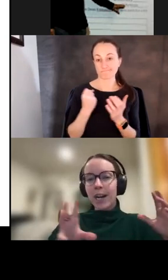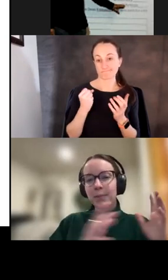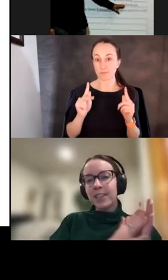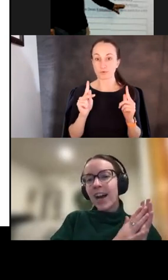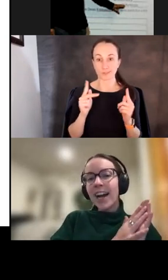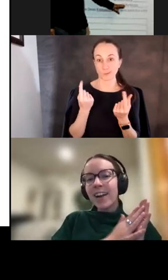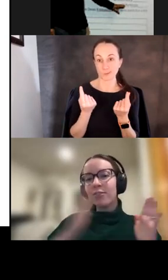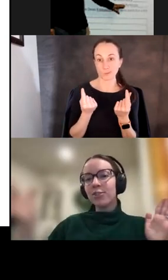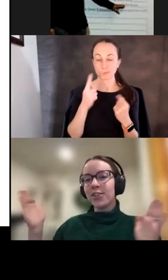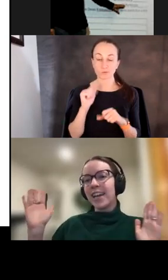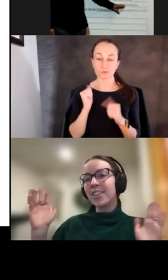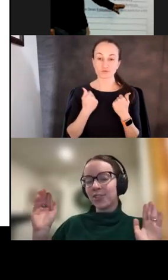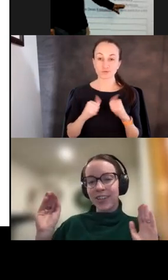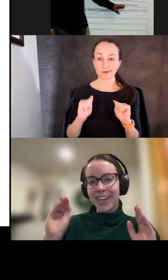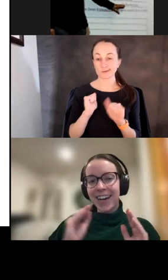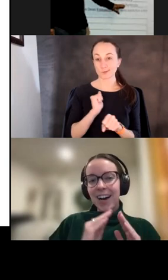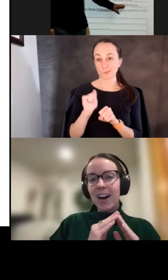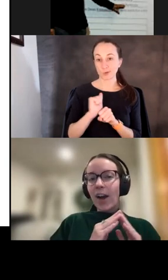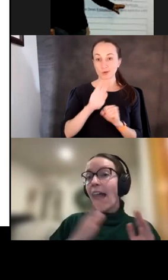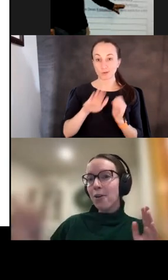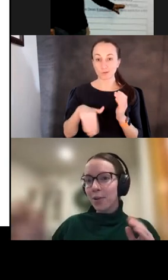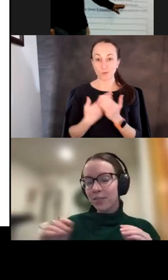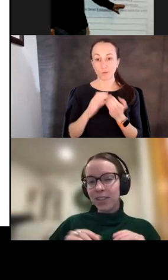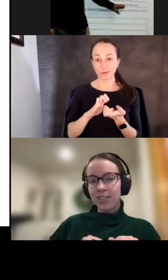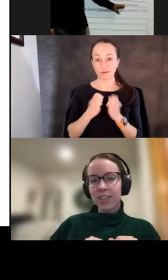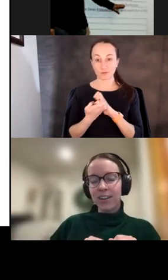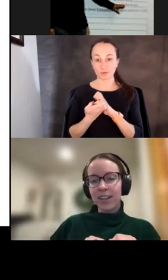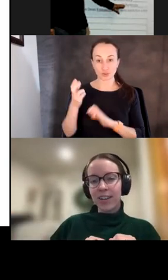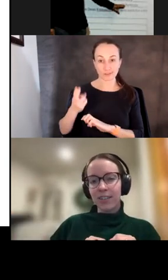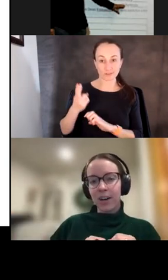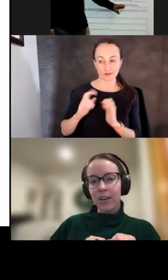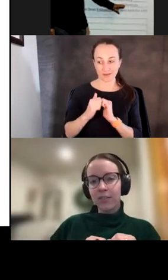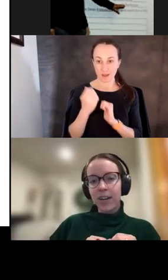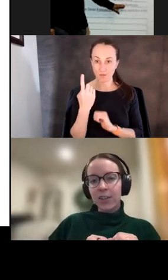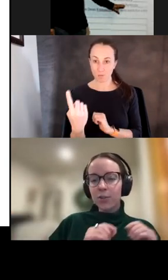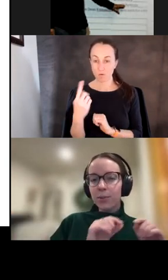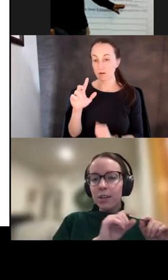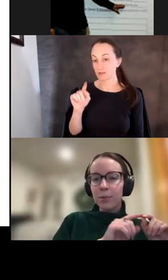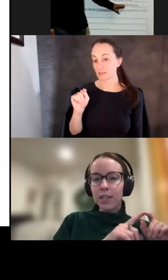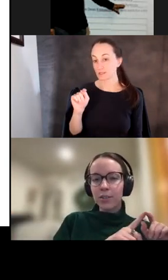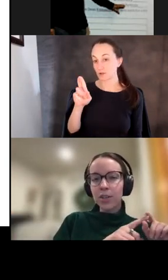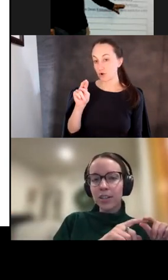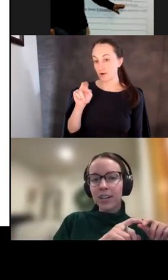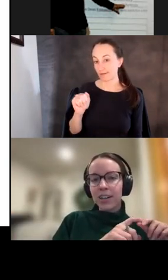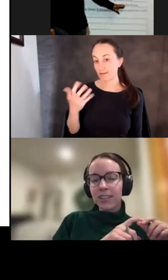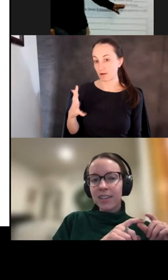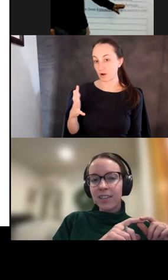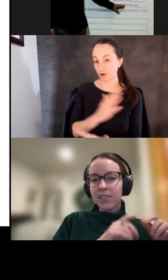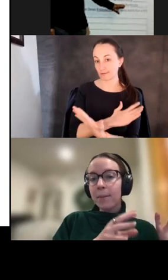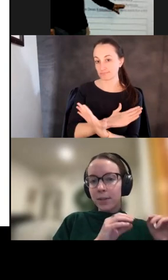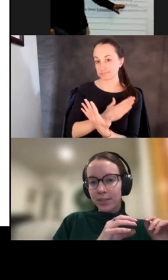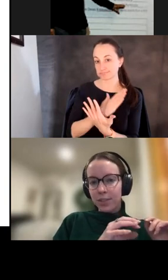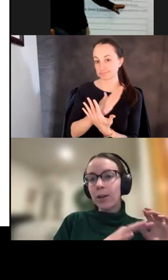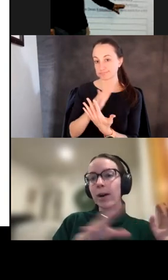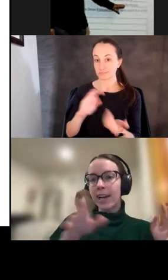to work up the entire evolutionary history of how one of these tRNAs had evolved. So we, we took the